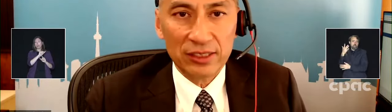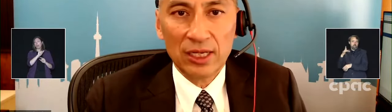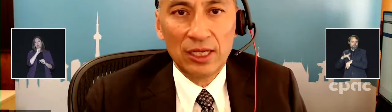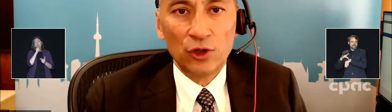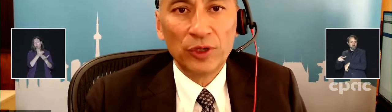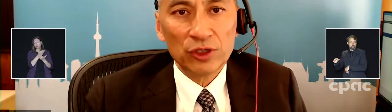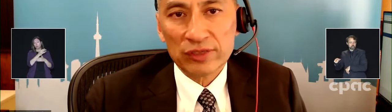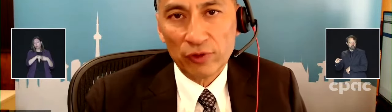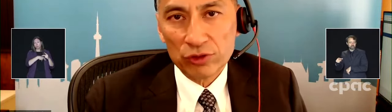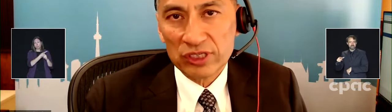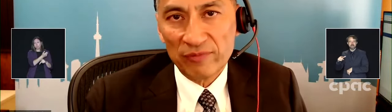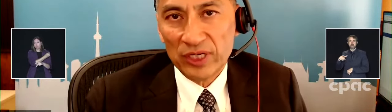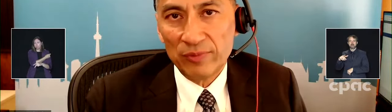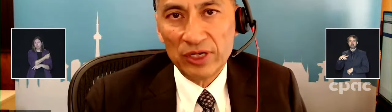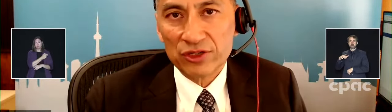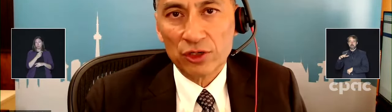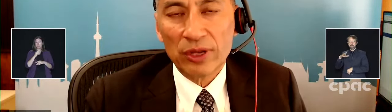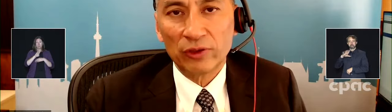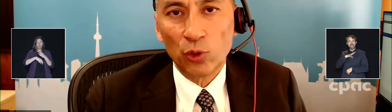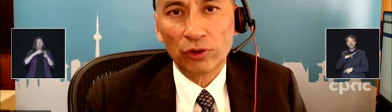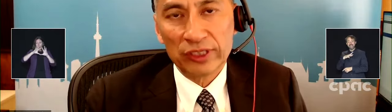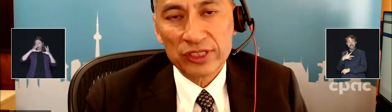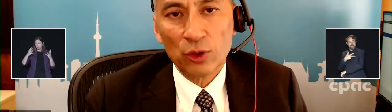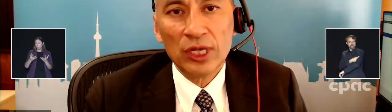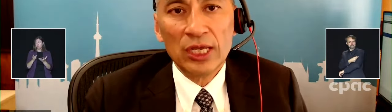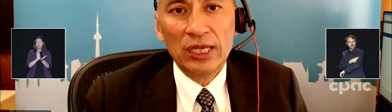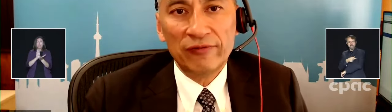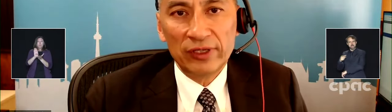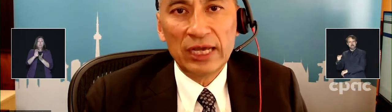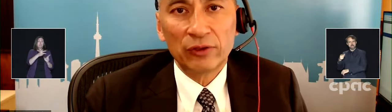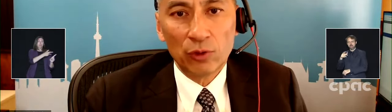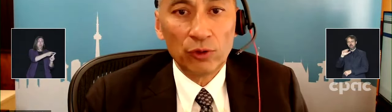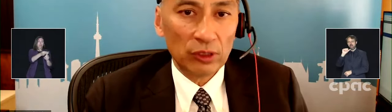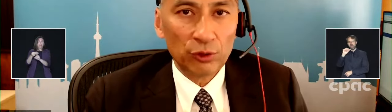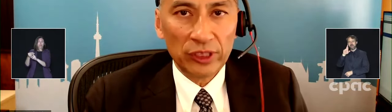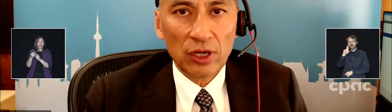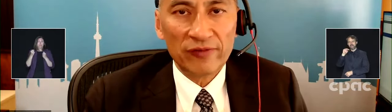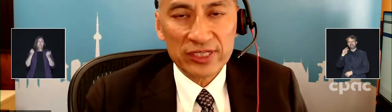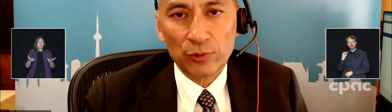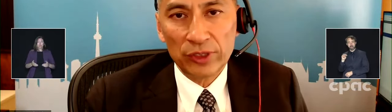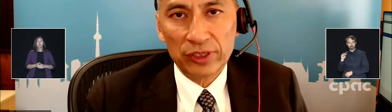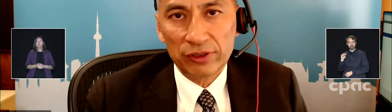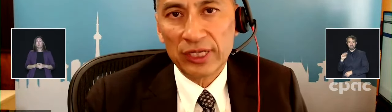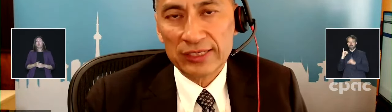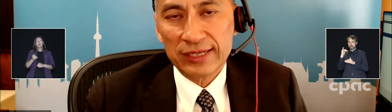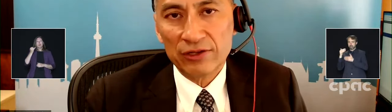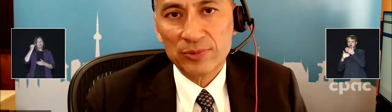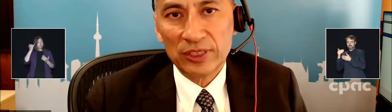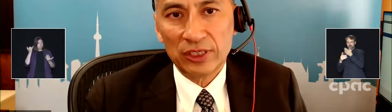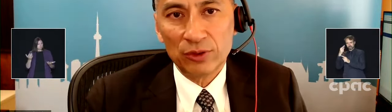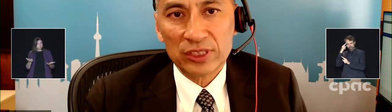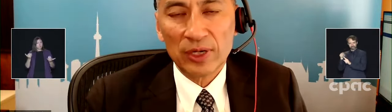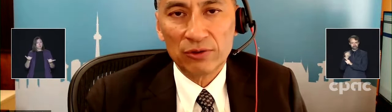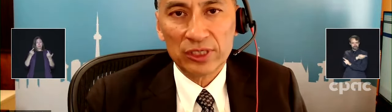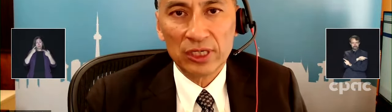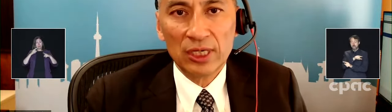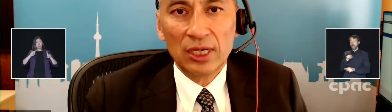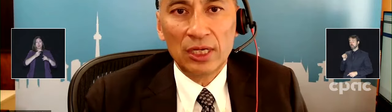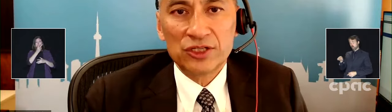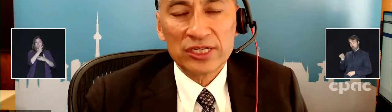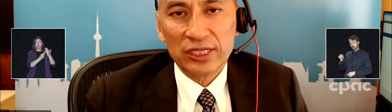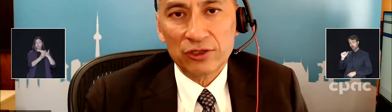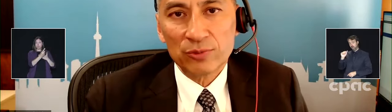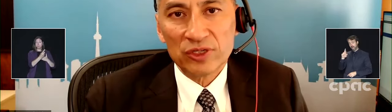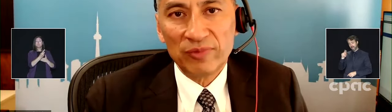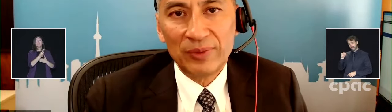and billions of doses have been administered around the world. and so down the road, including obviously with today's announcement, it's about adjusting